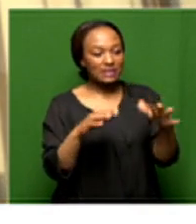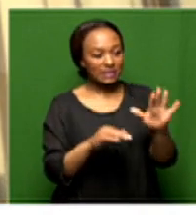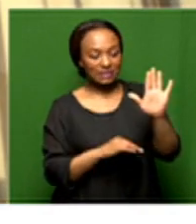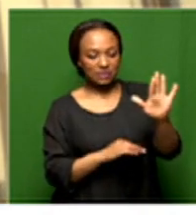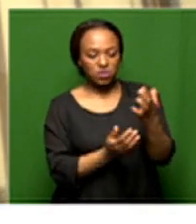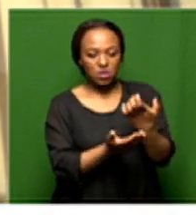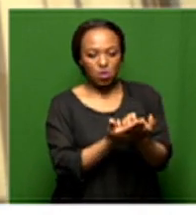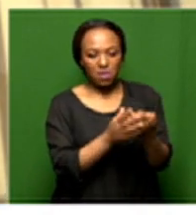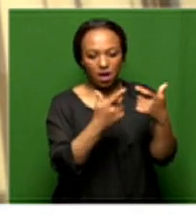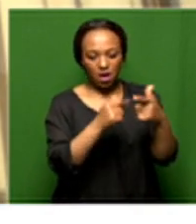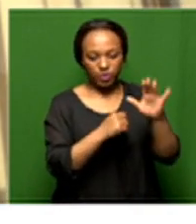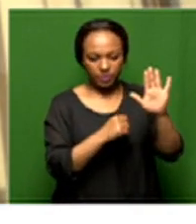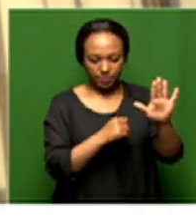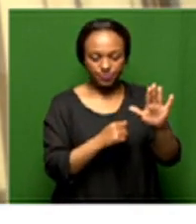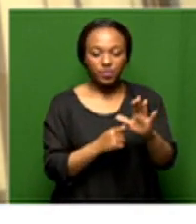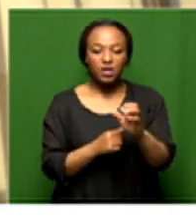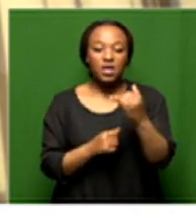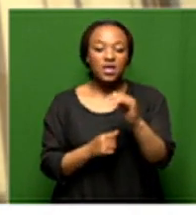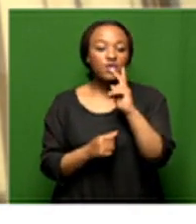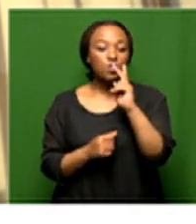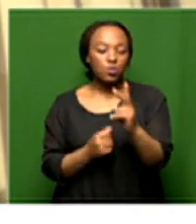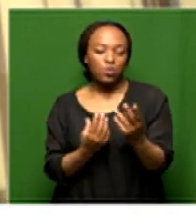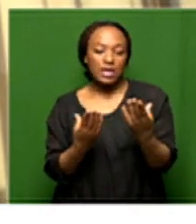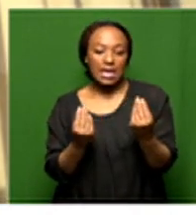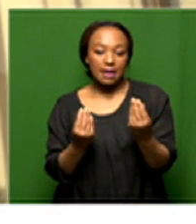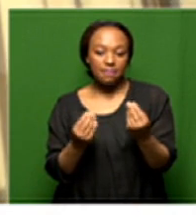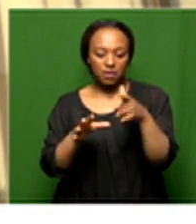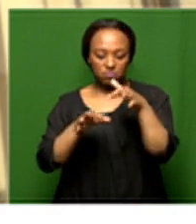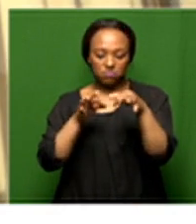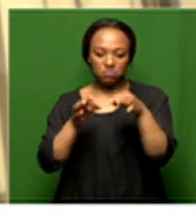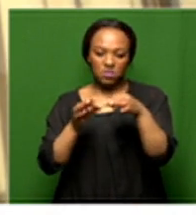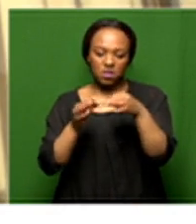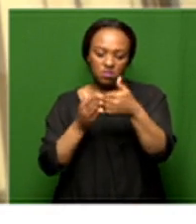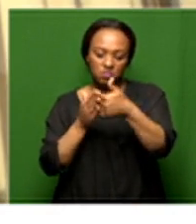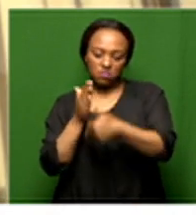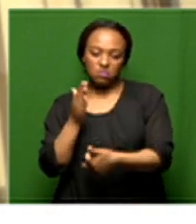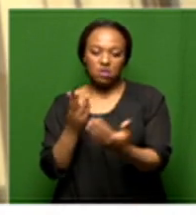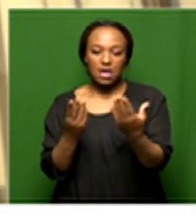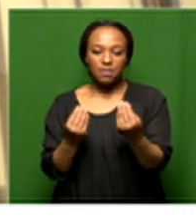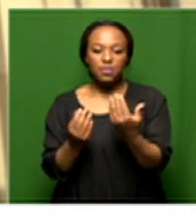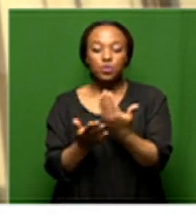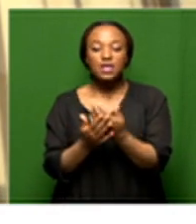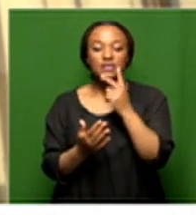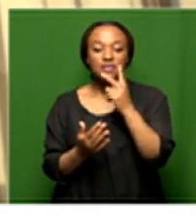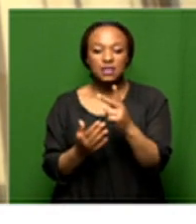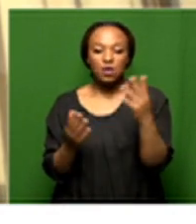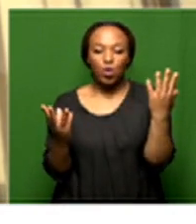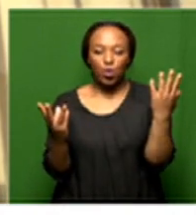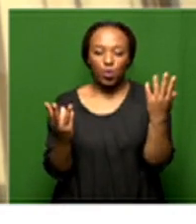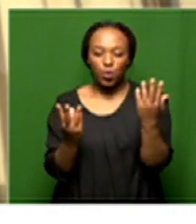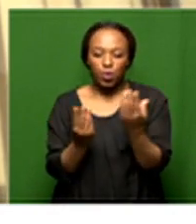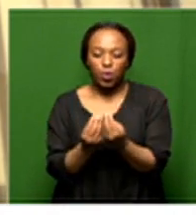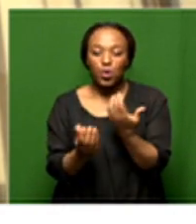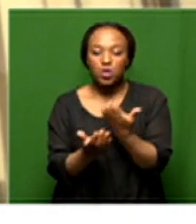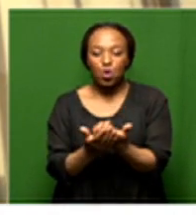language so if you look at the the numbers if you are to dissect them you can see that there's contraction across the economy